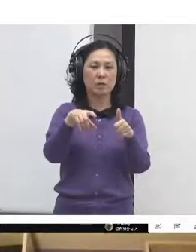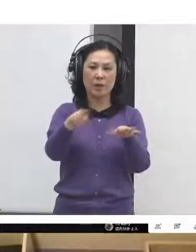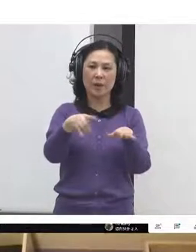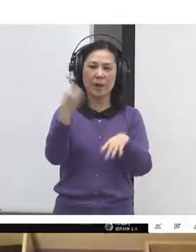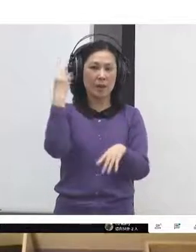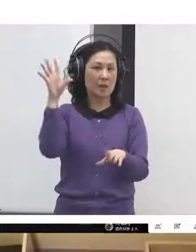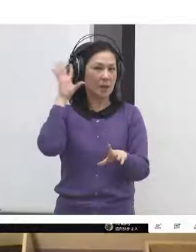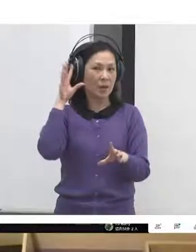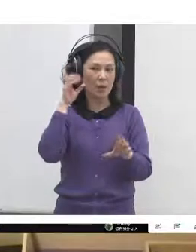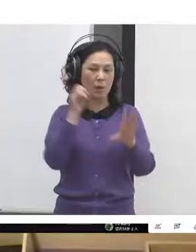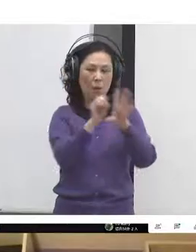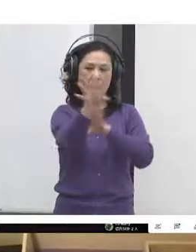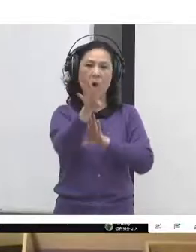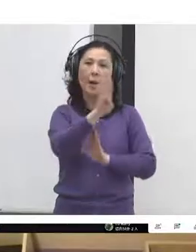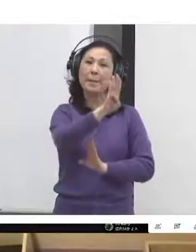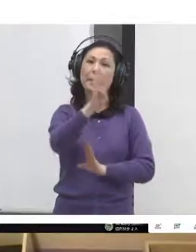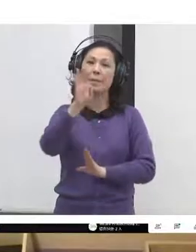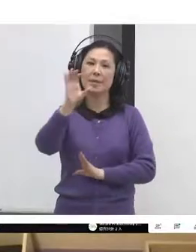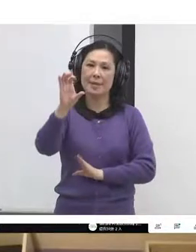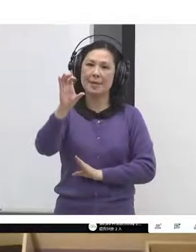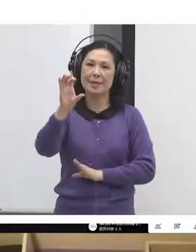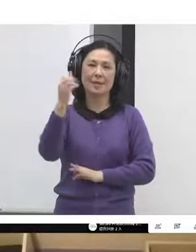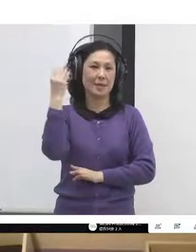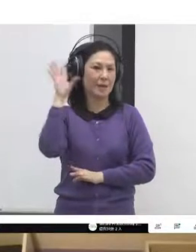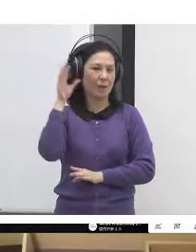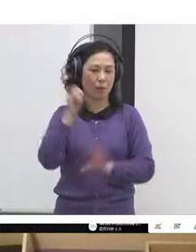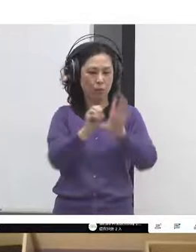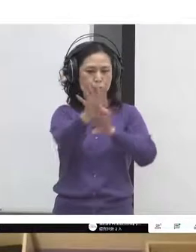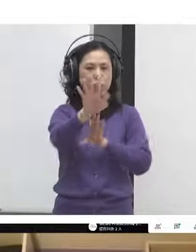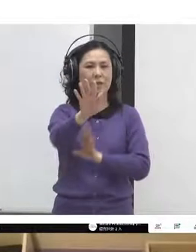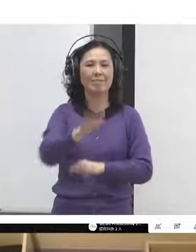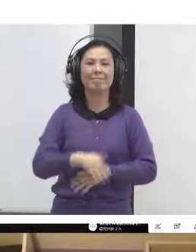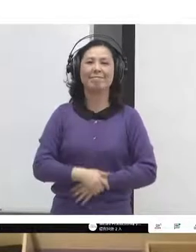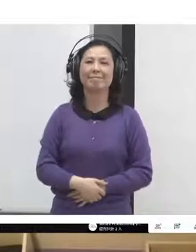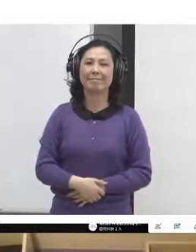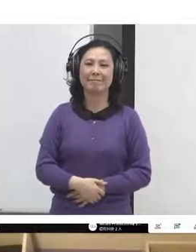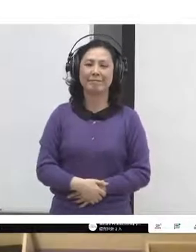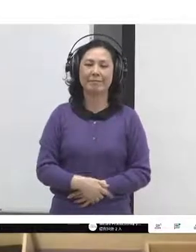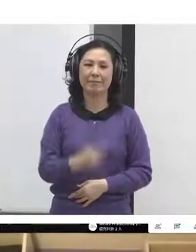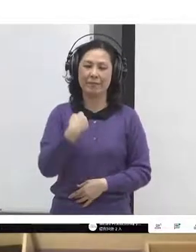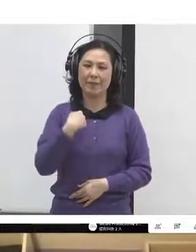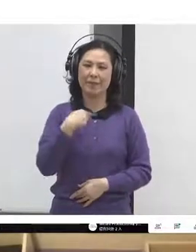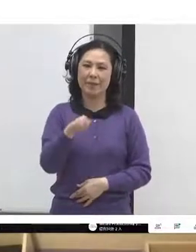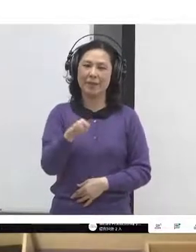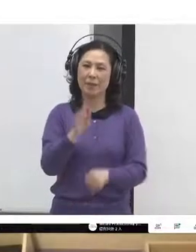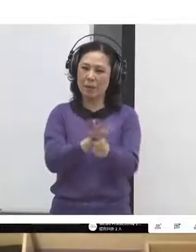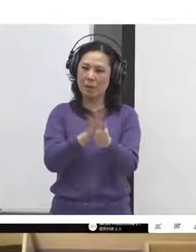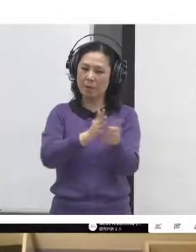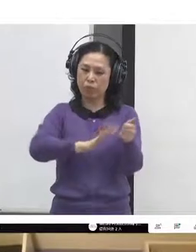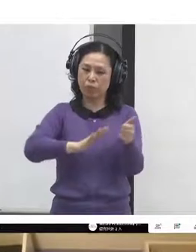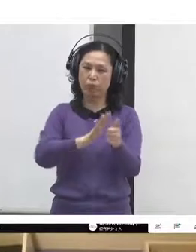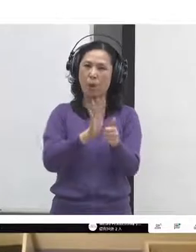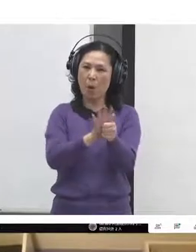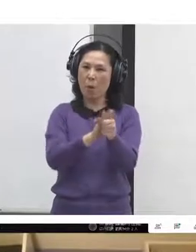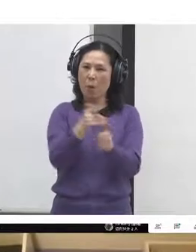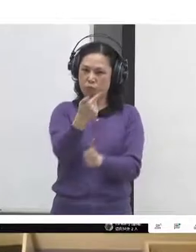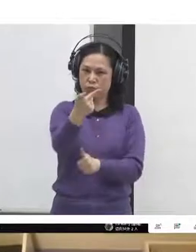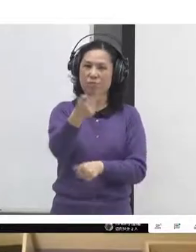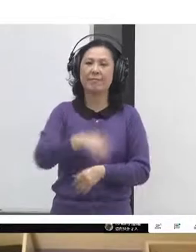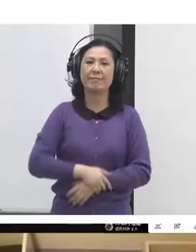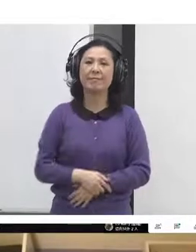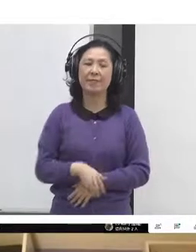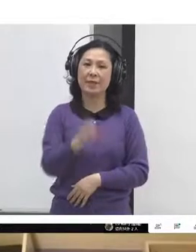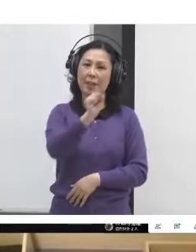BBC news each day. And so really did have quite a big impact. And we've had further international rebellions in October 2019